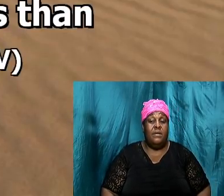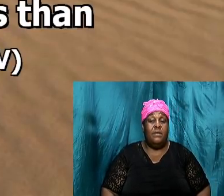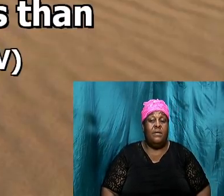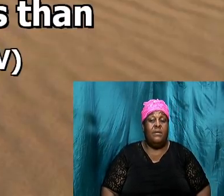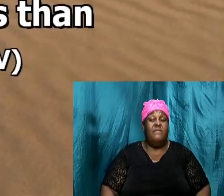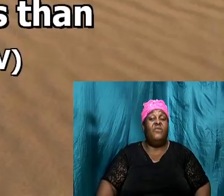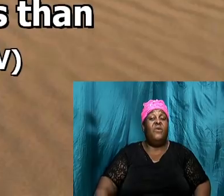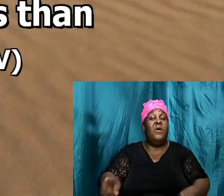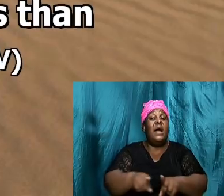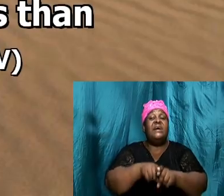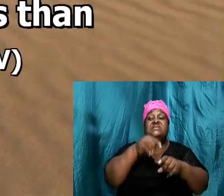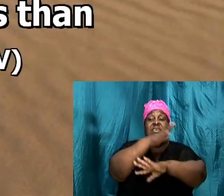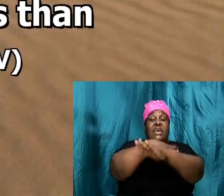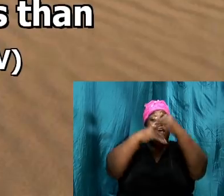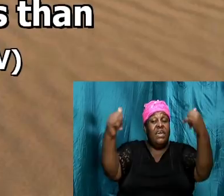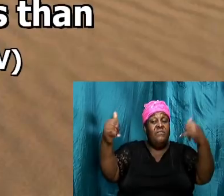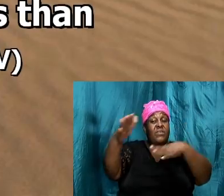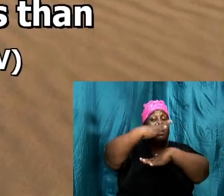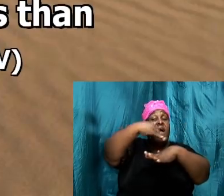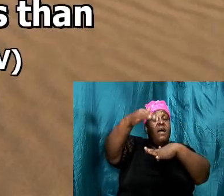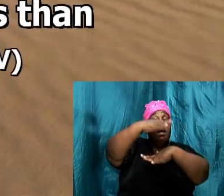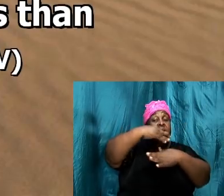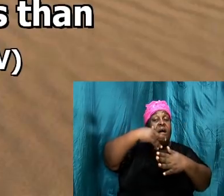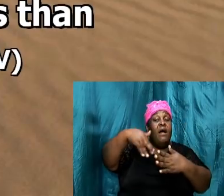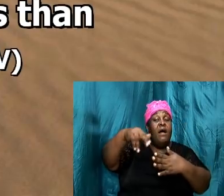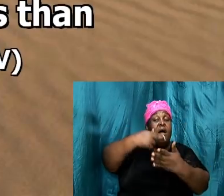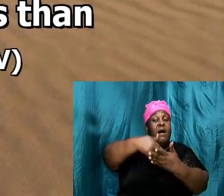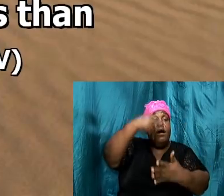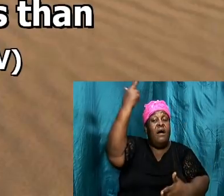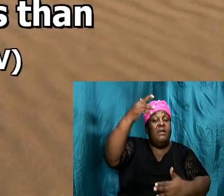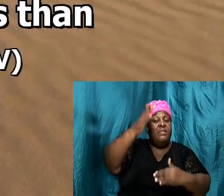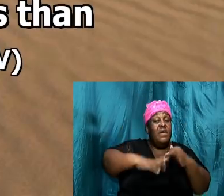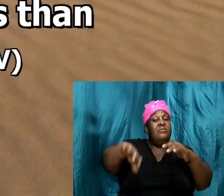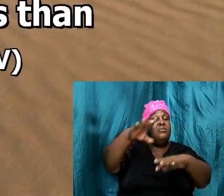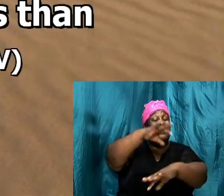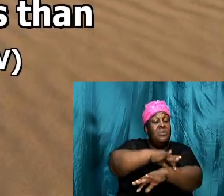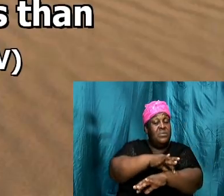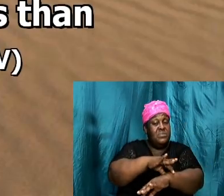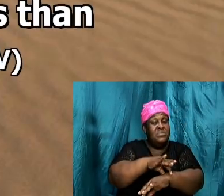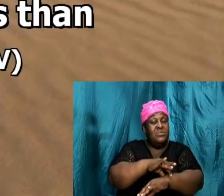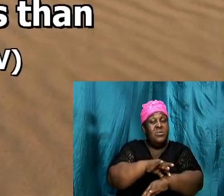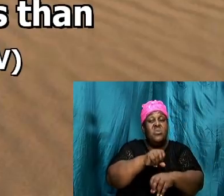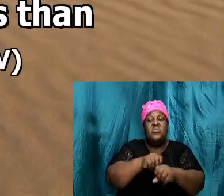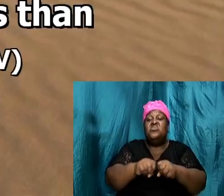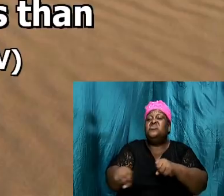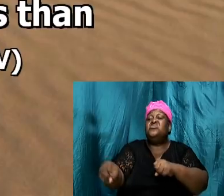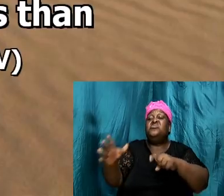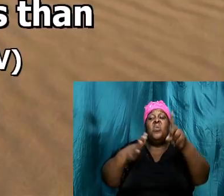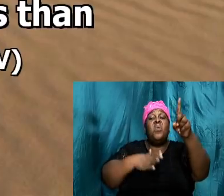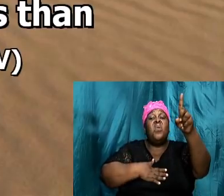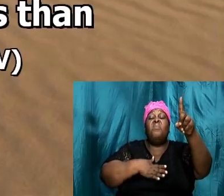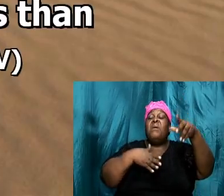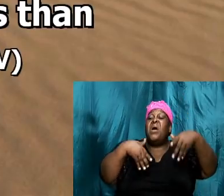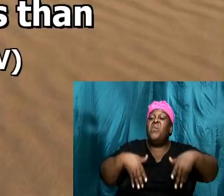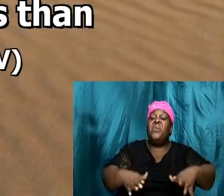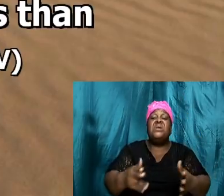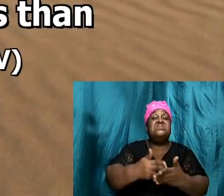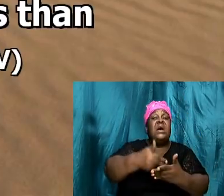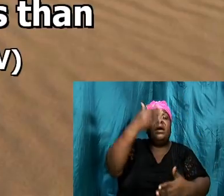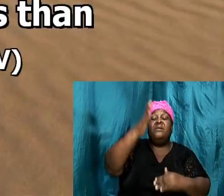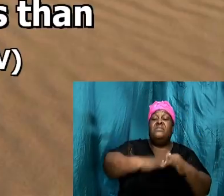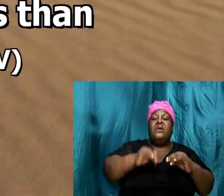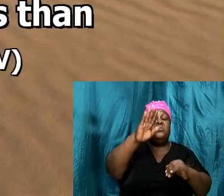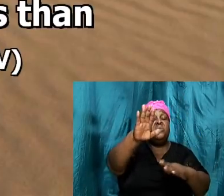for as the heavens are higher than the earth so are my ways higher than your